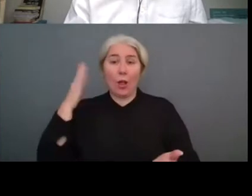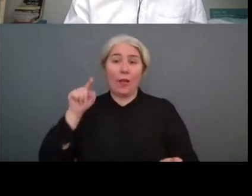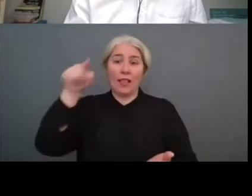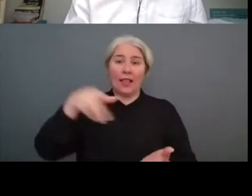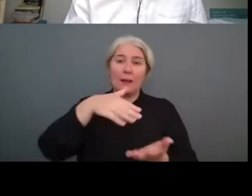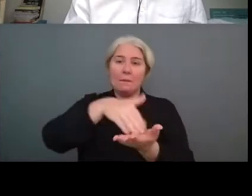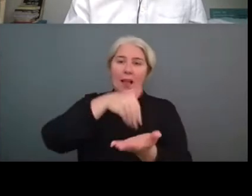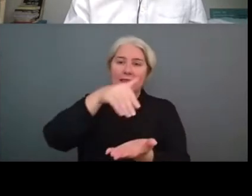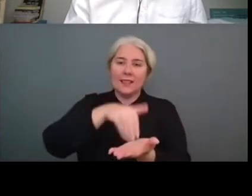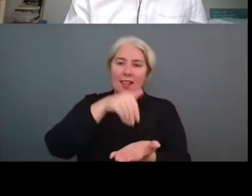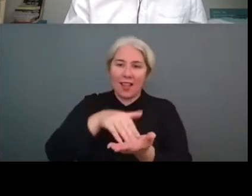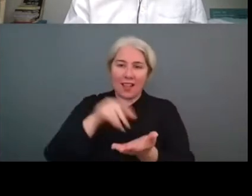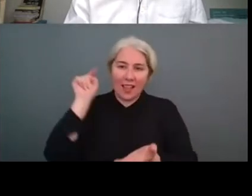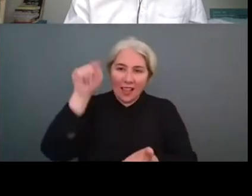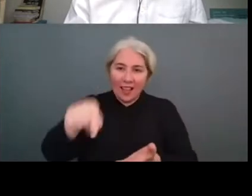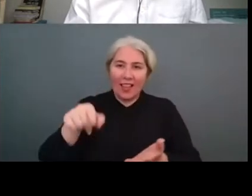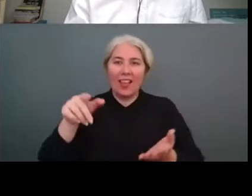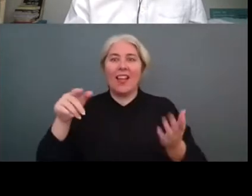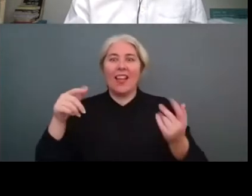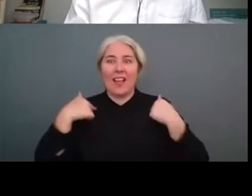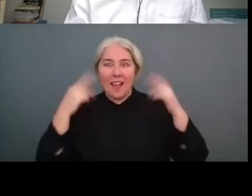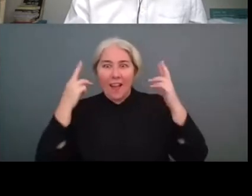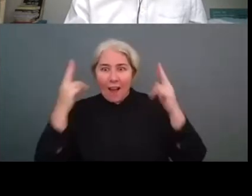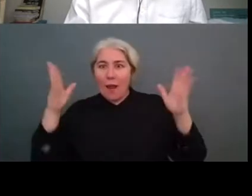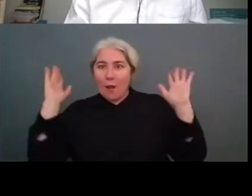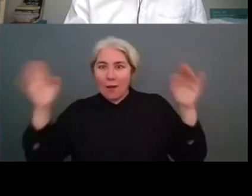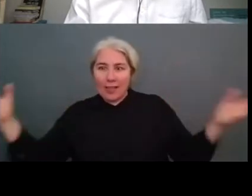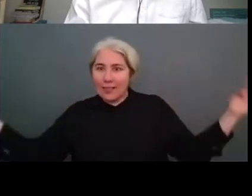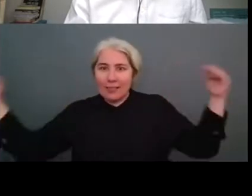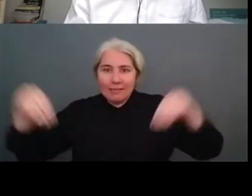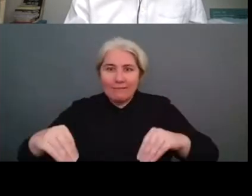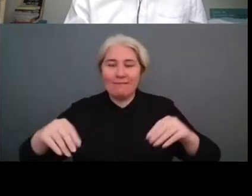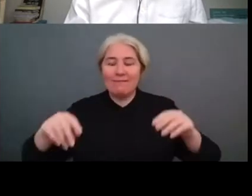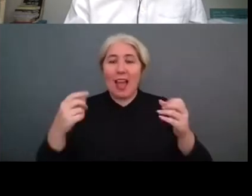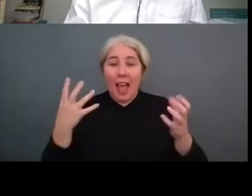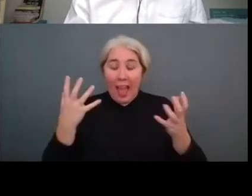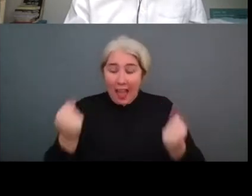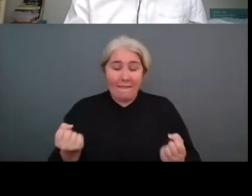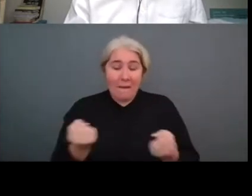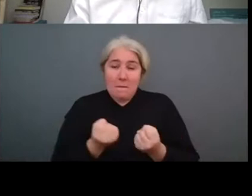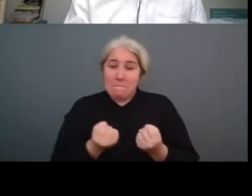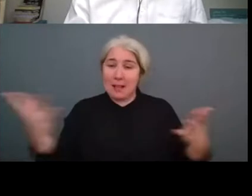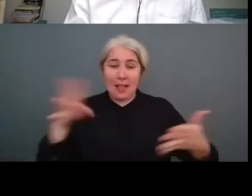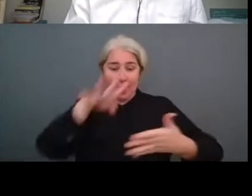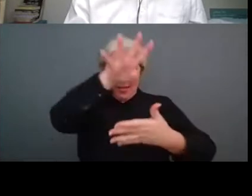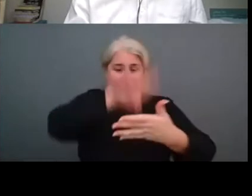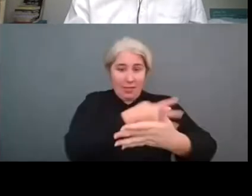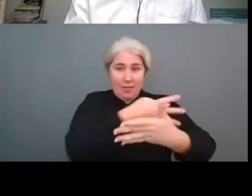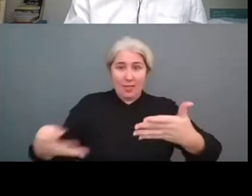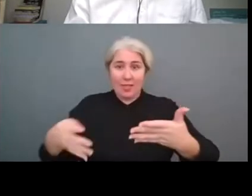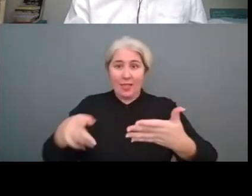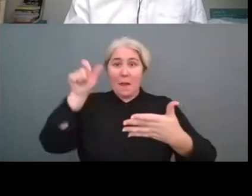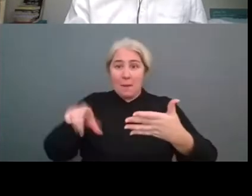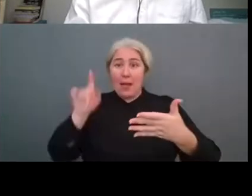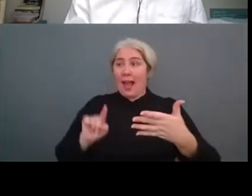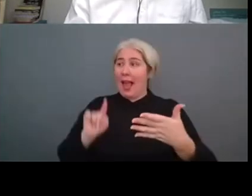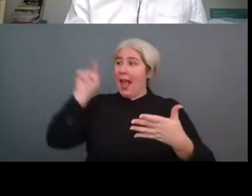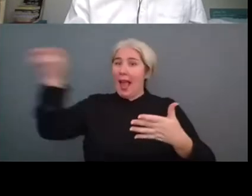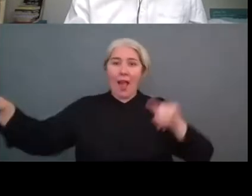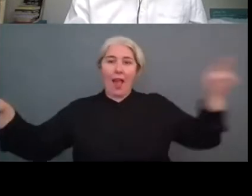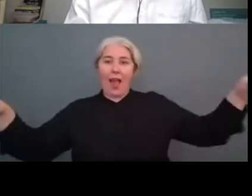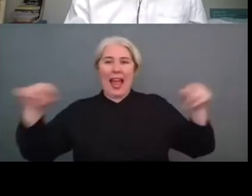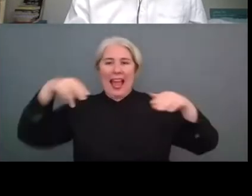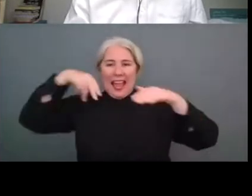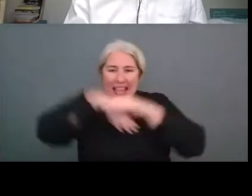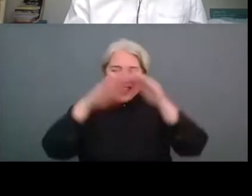authorities also organizing a lot of activities outdoors and we hope to create a space where people can have a conversation think